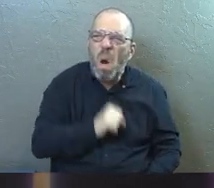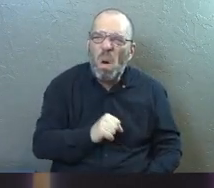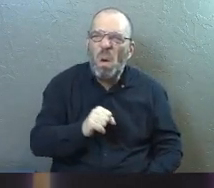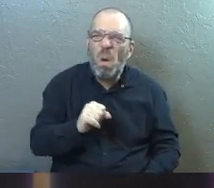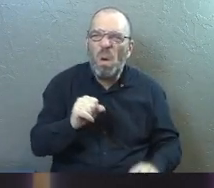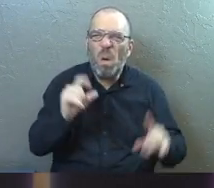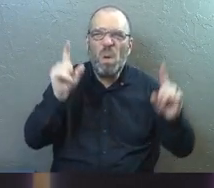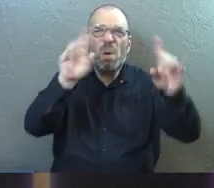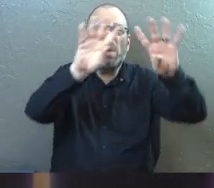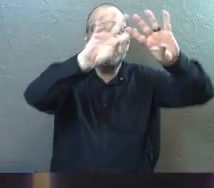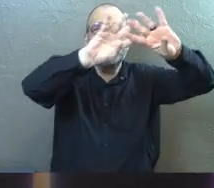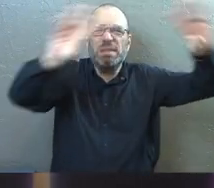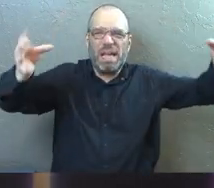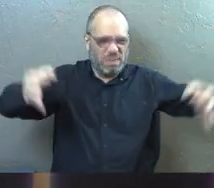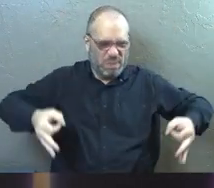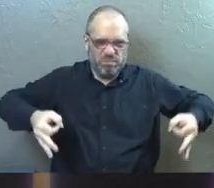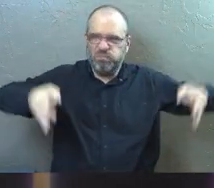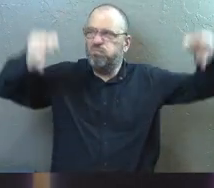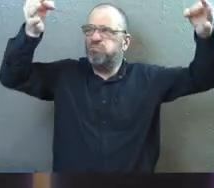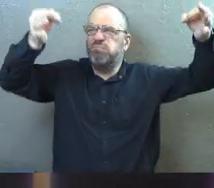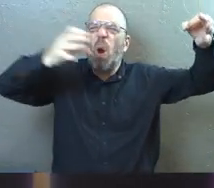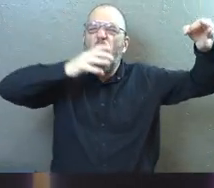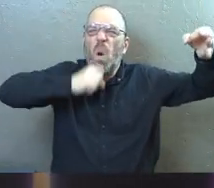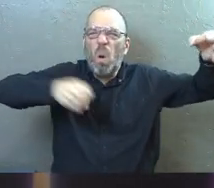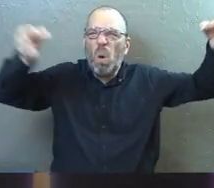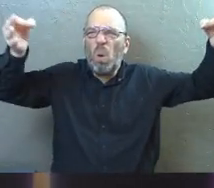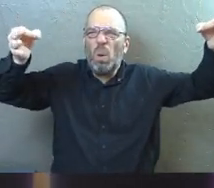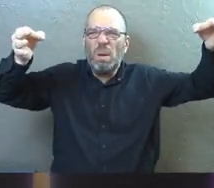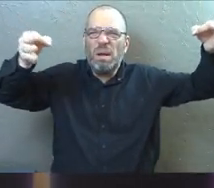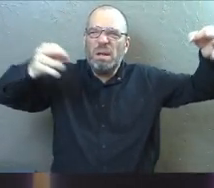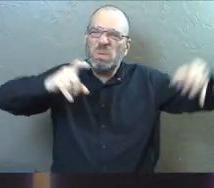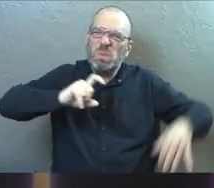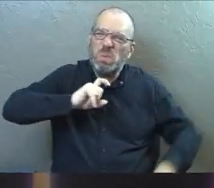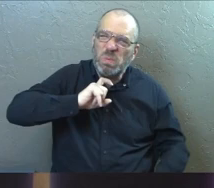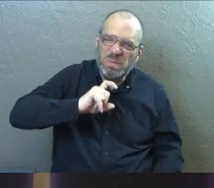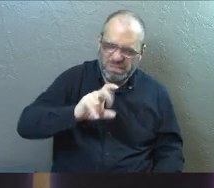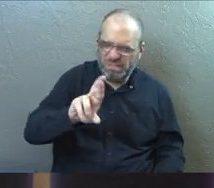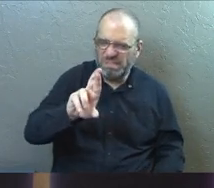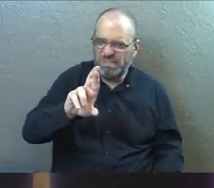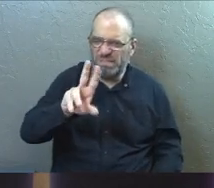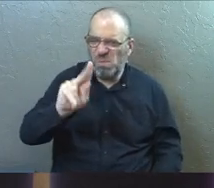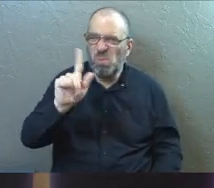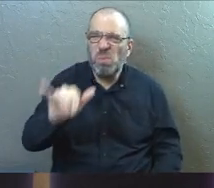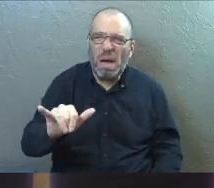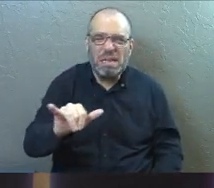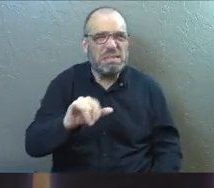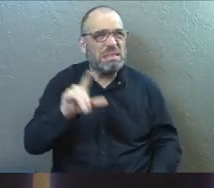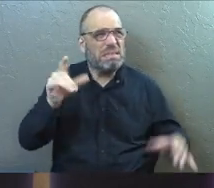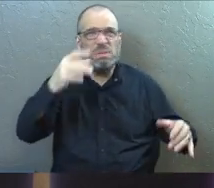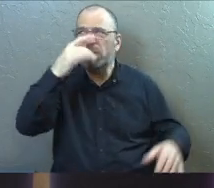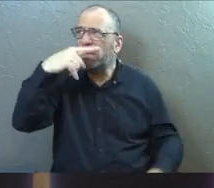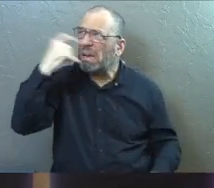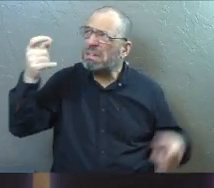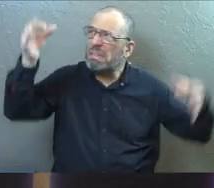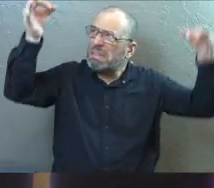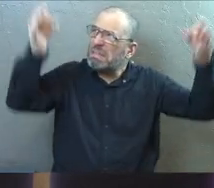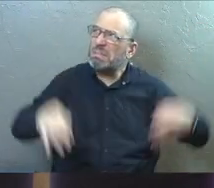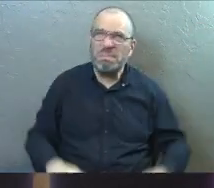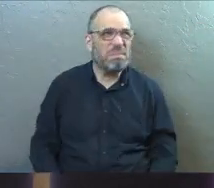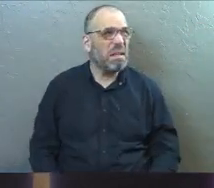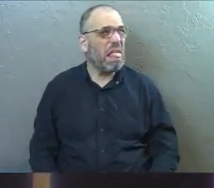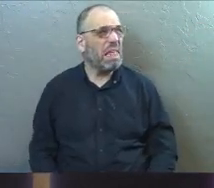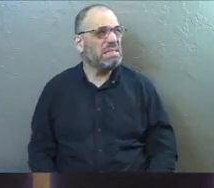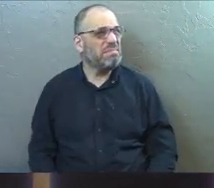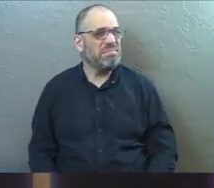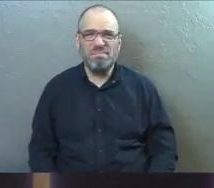volleyball net poles, right? And they were all rusted and peeling and it was an ugly scene and